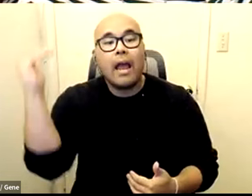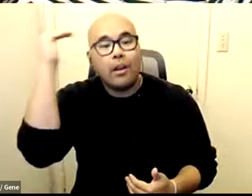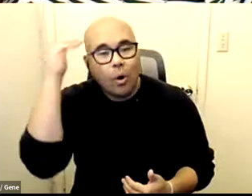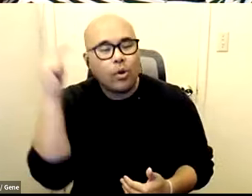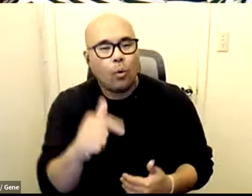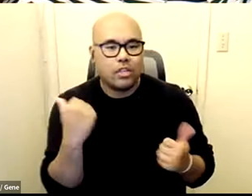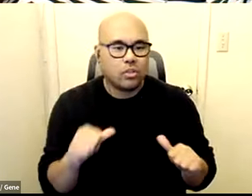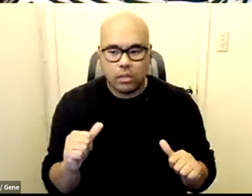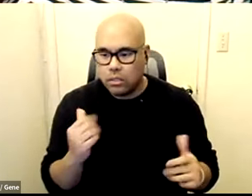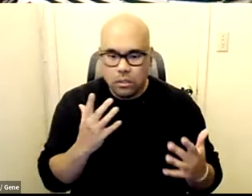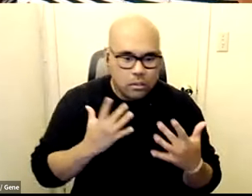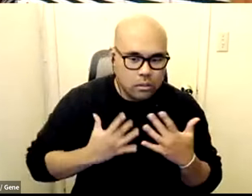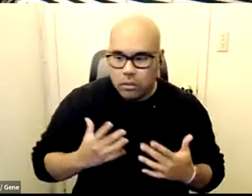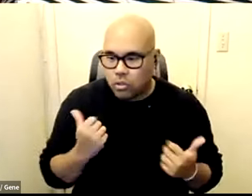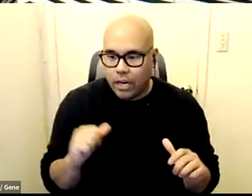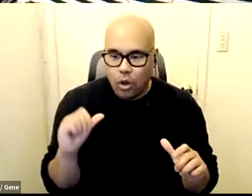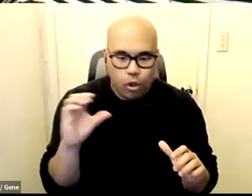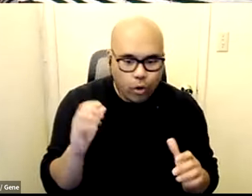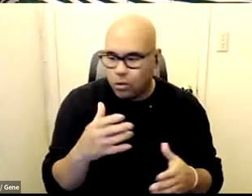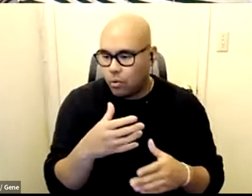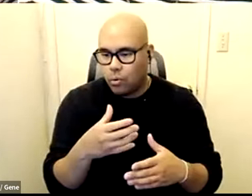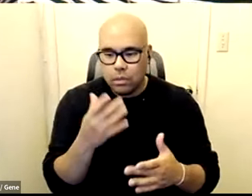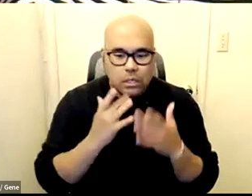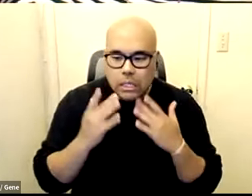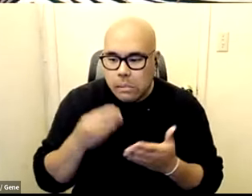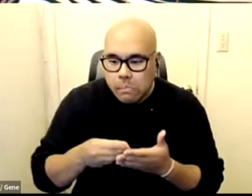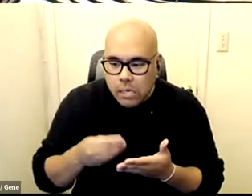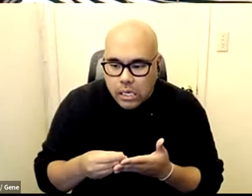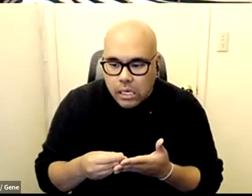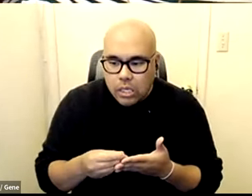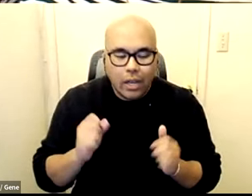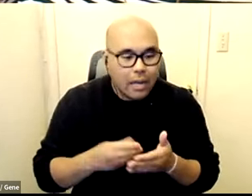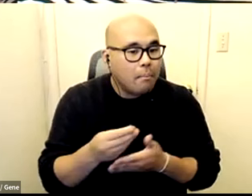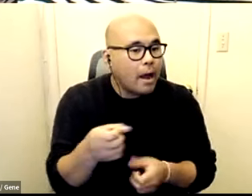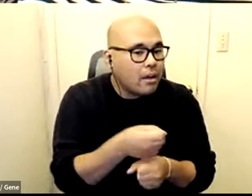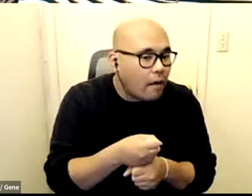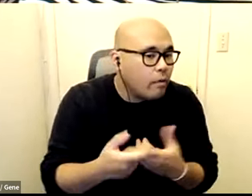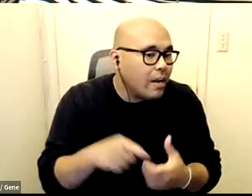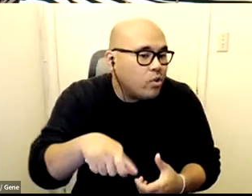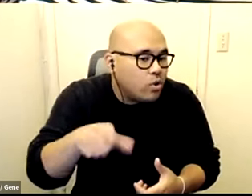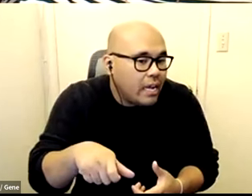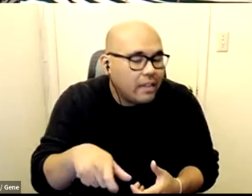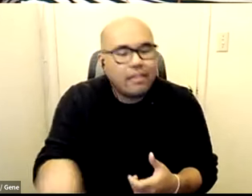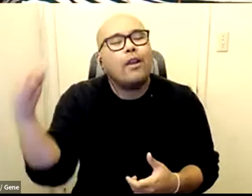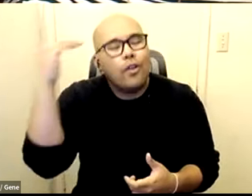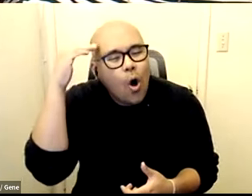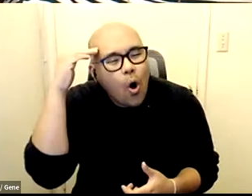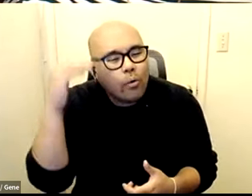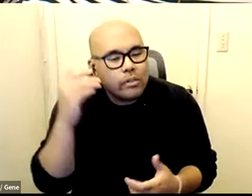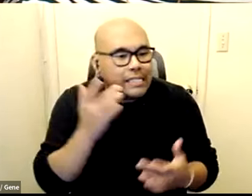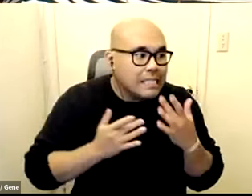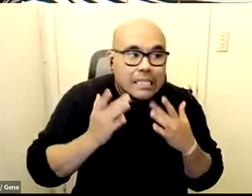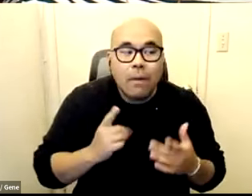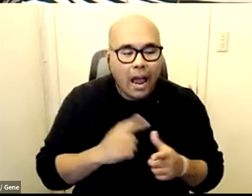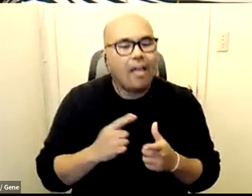have some change in your pocket to buy yourself a cup of coffee or whatever it is and then comes to buy and